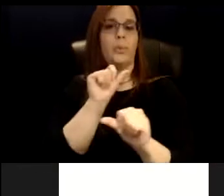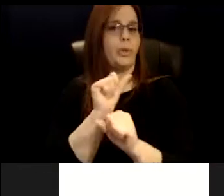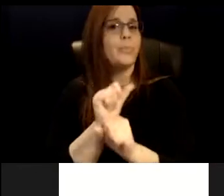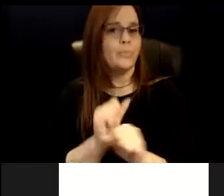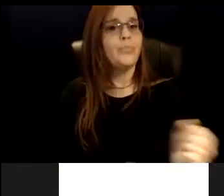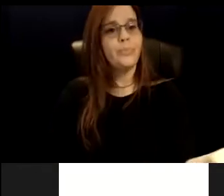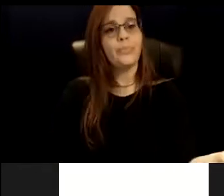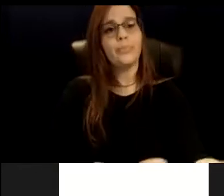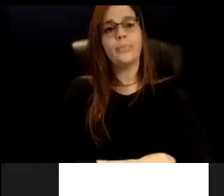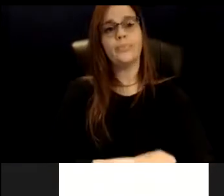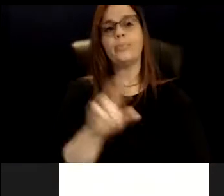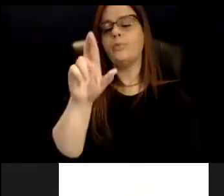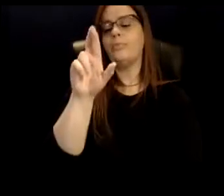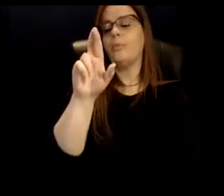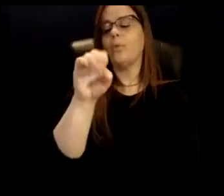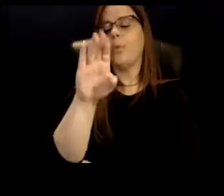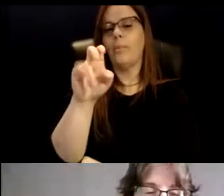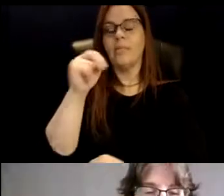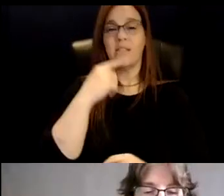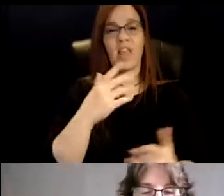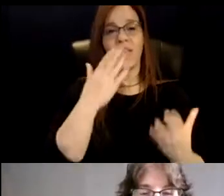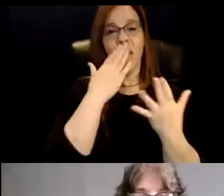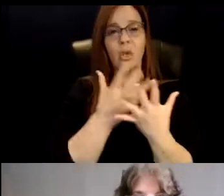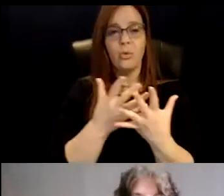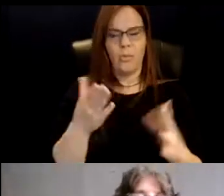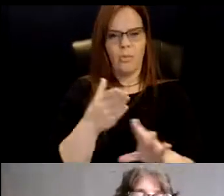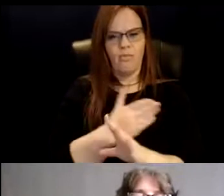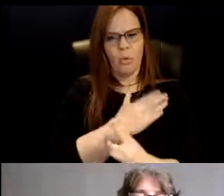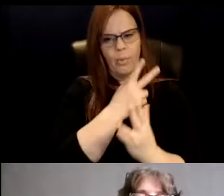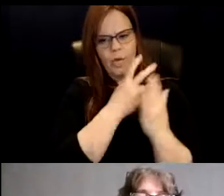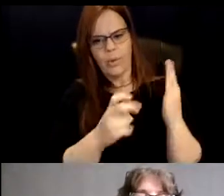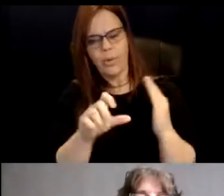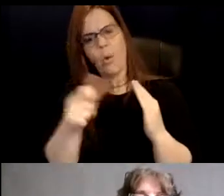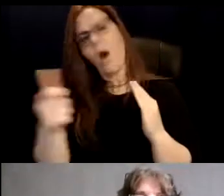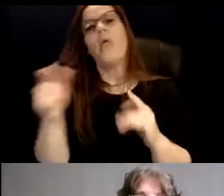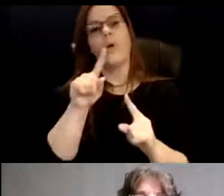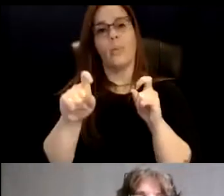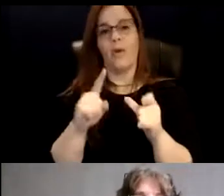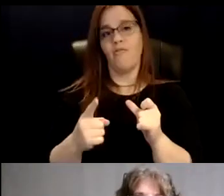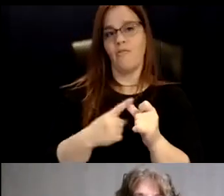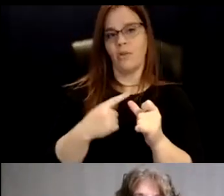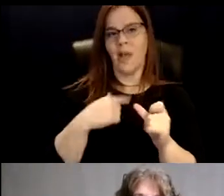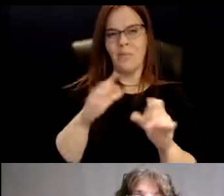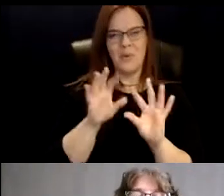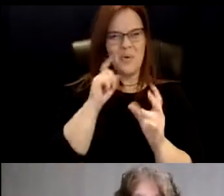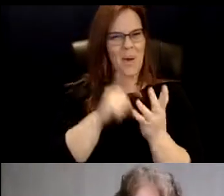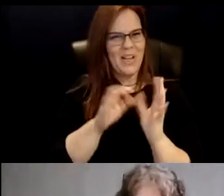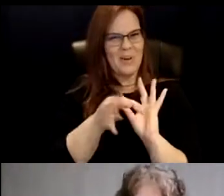Thanks so much, Christiana. I before we sort of go into other questions. First of all, I note the interpreter change.